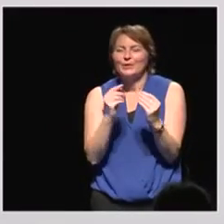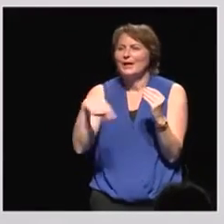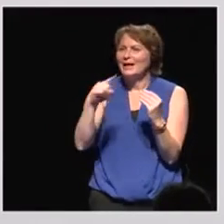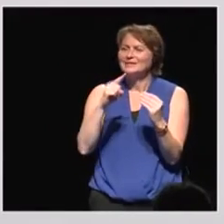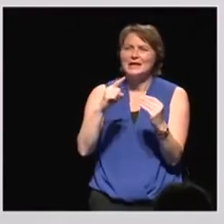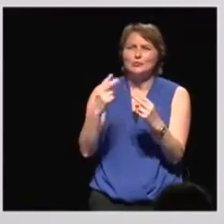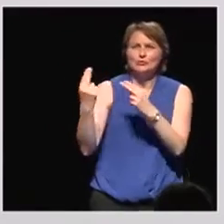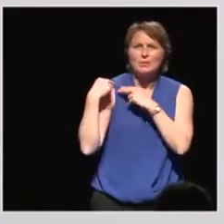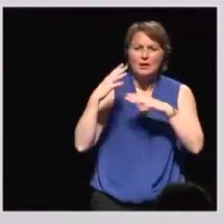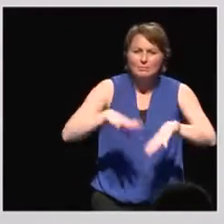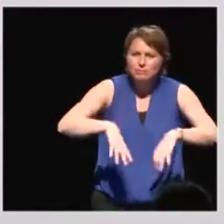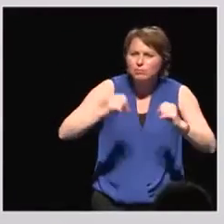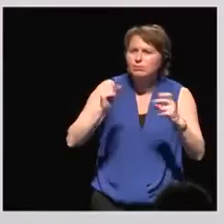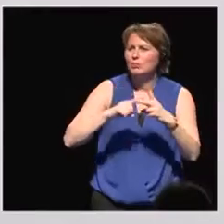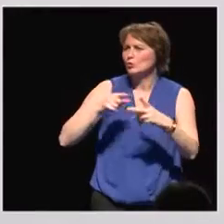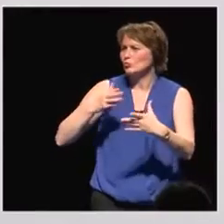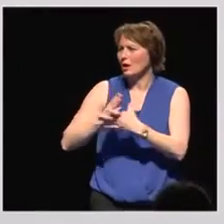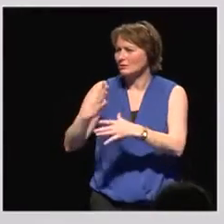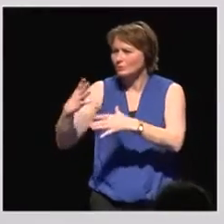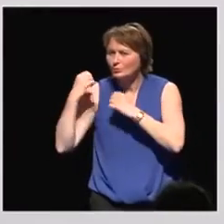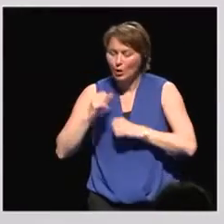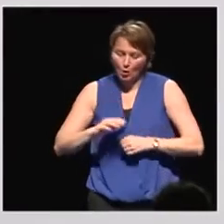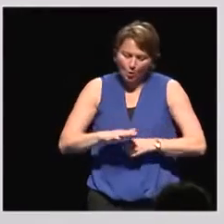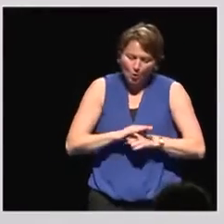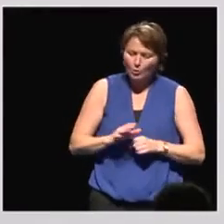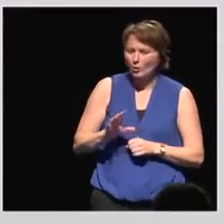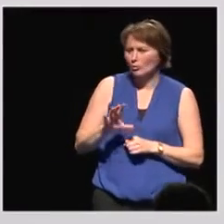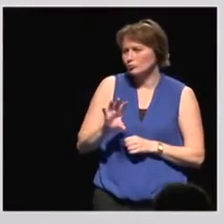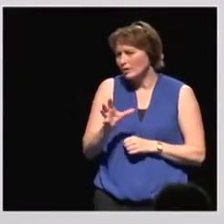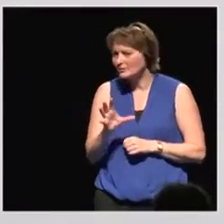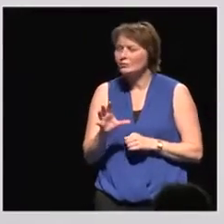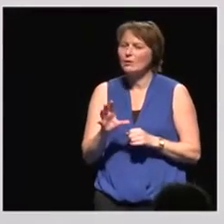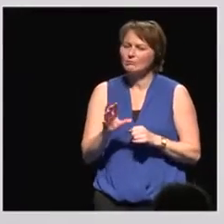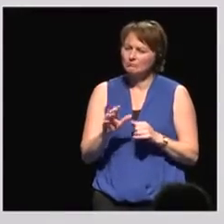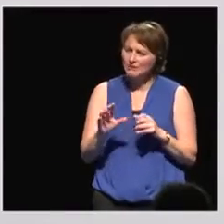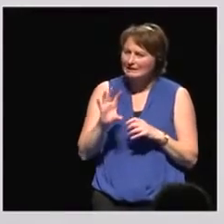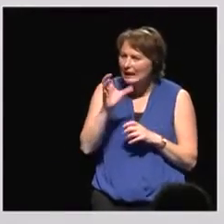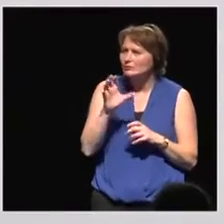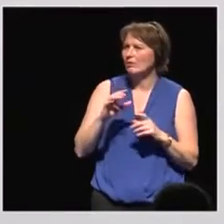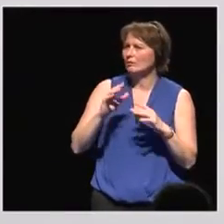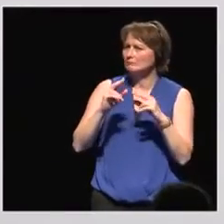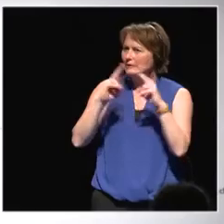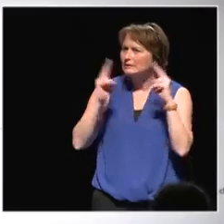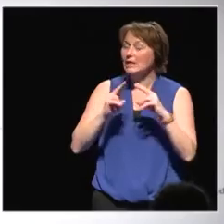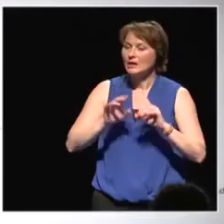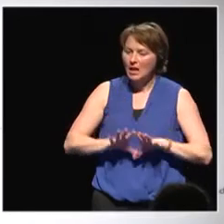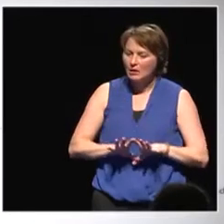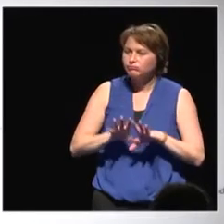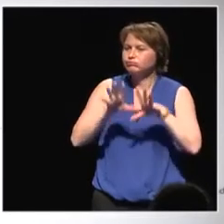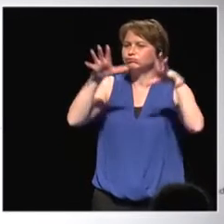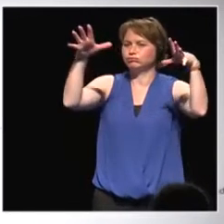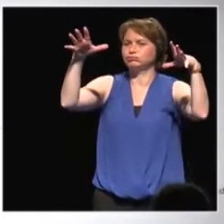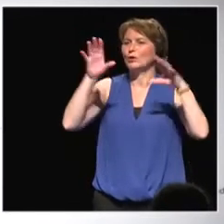rights. In the local, in the regional, in the global level. That is exactly, is the power how we can really change